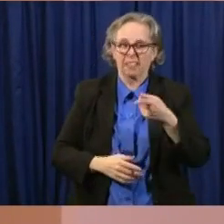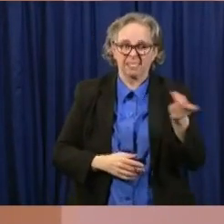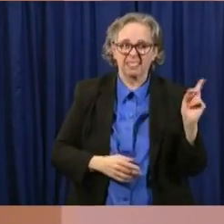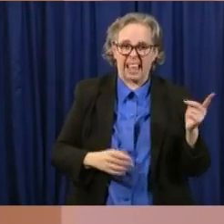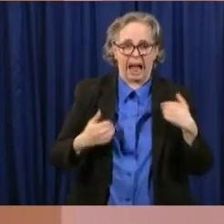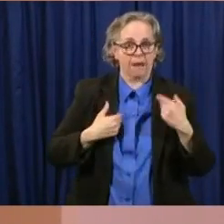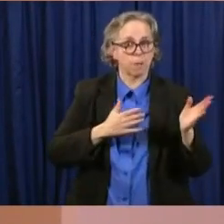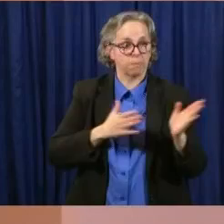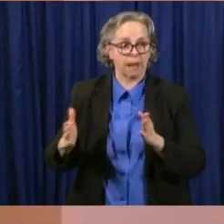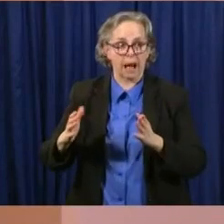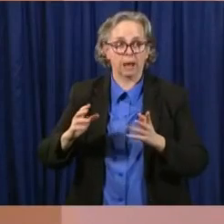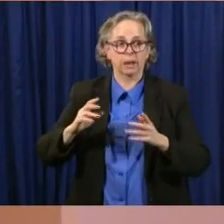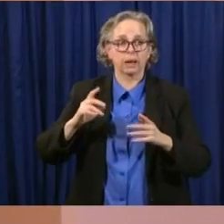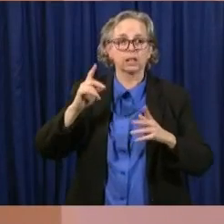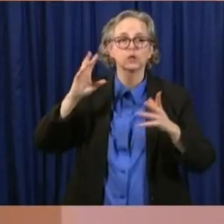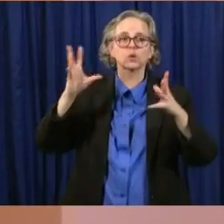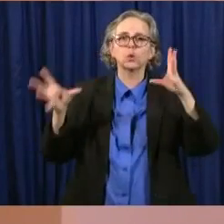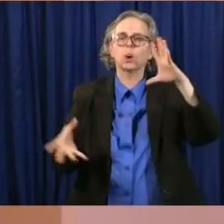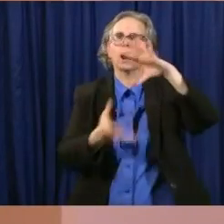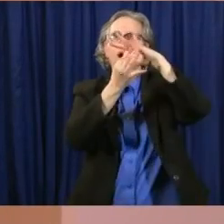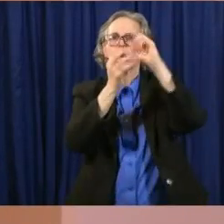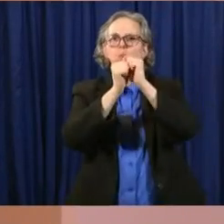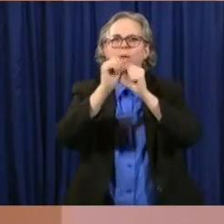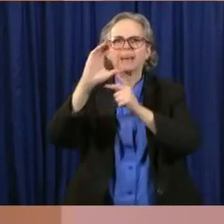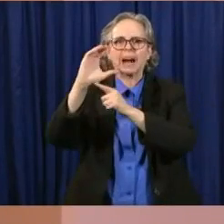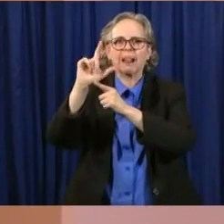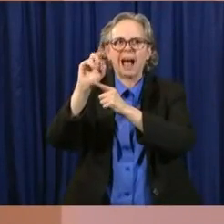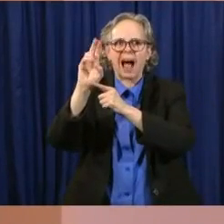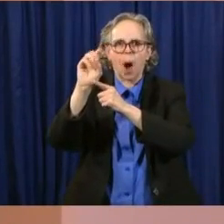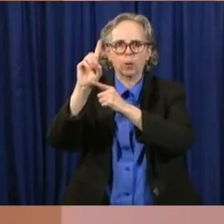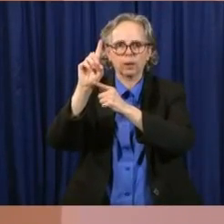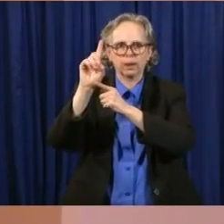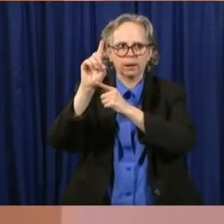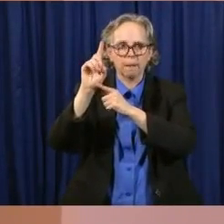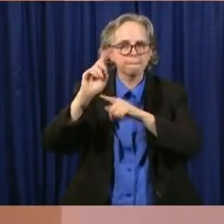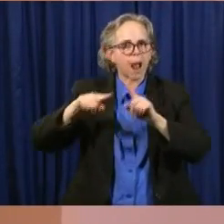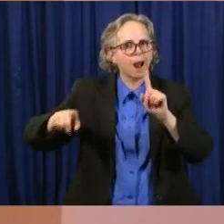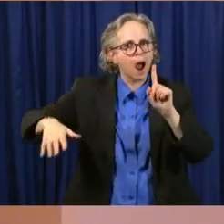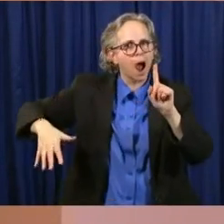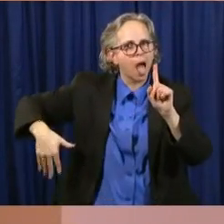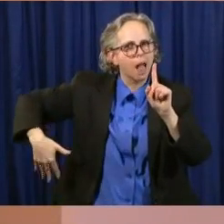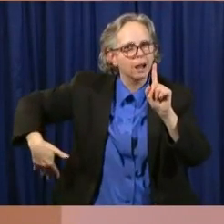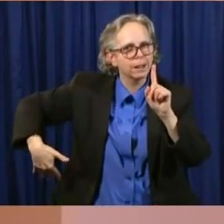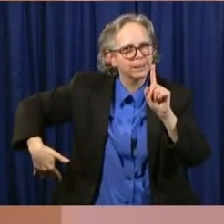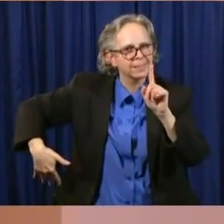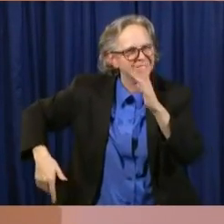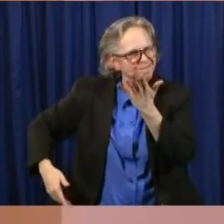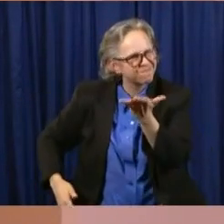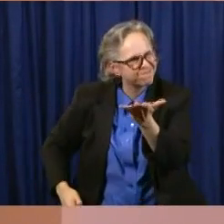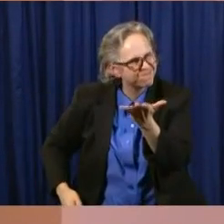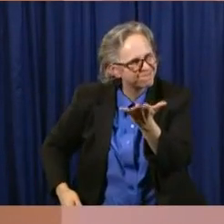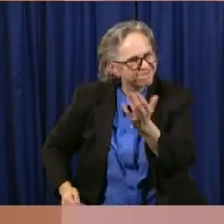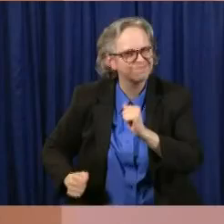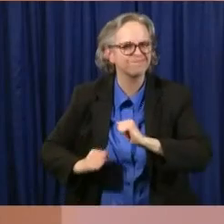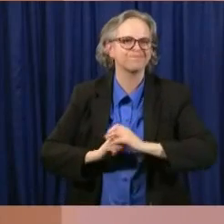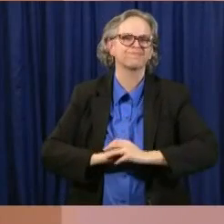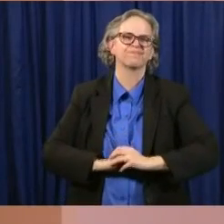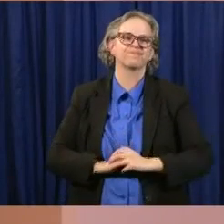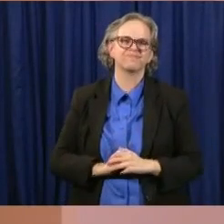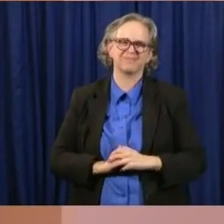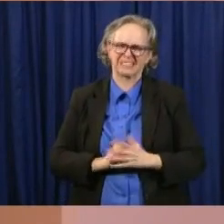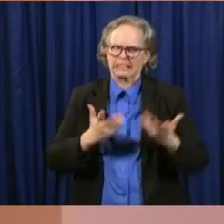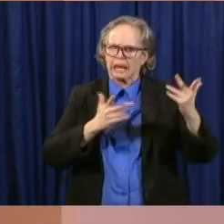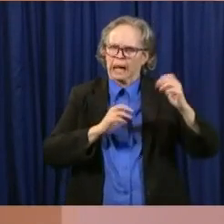efficiencies and enable you to do, uh, things much more quickly. But that system doesn't exist right now. So we're,